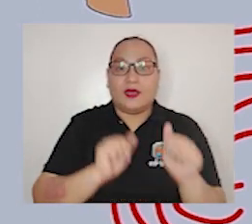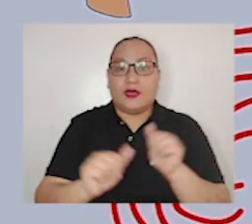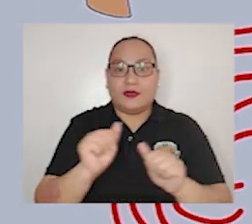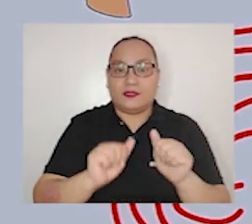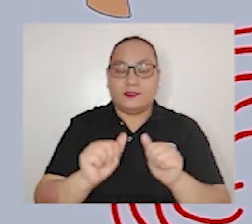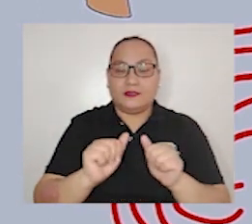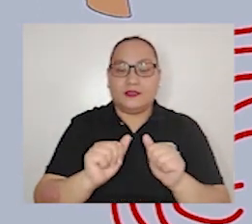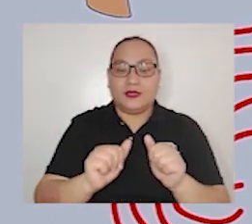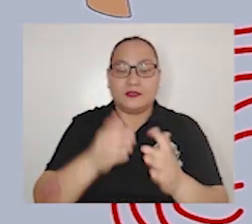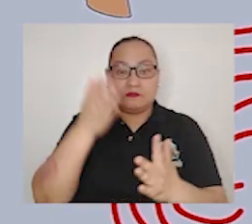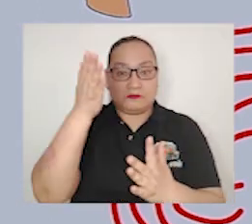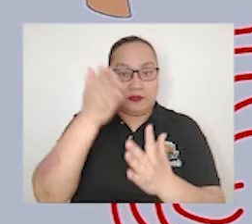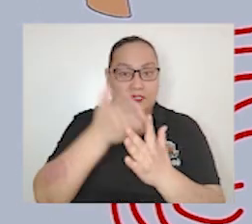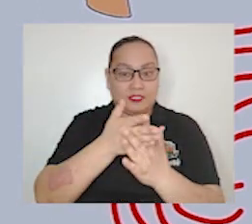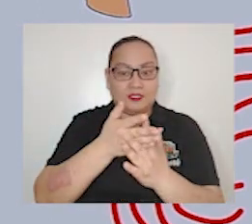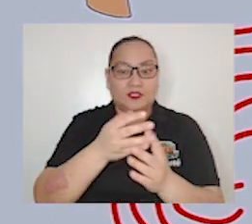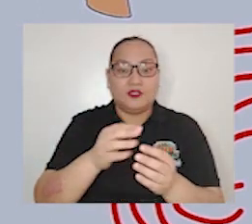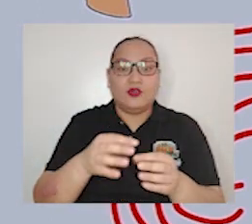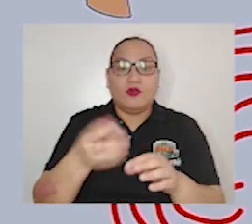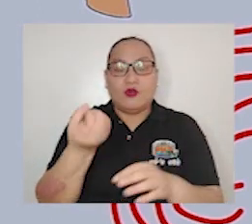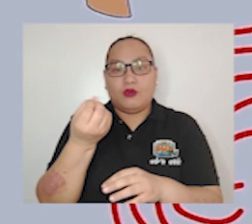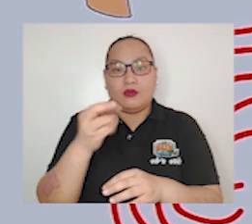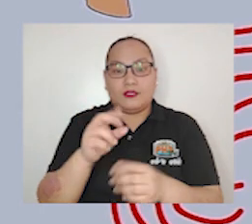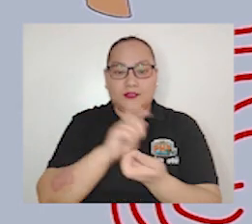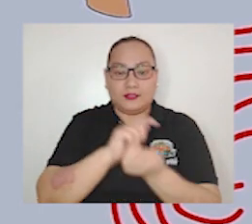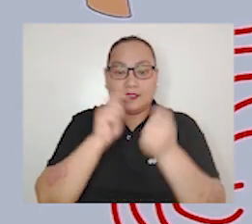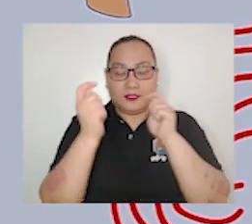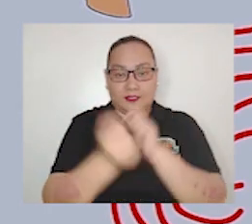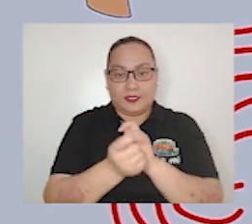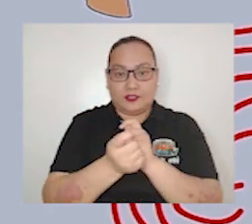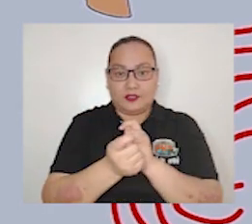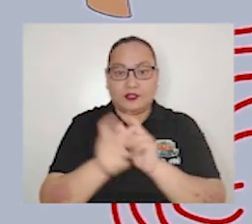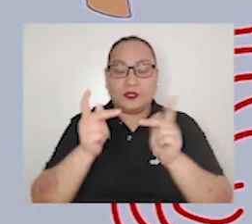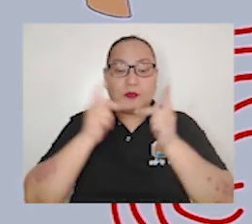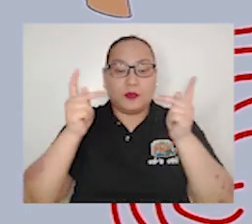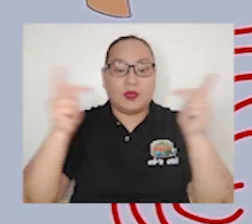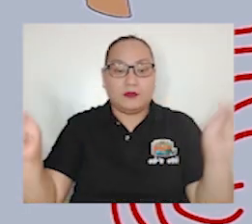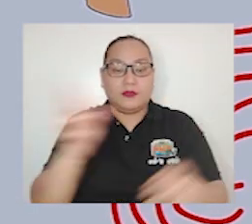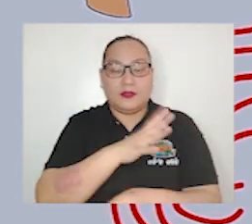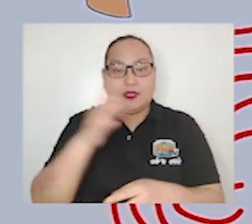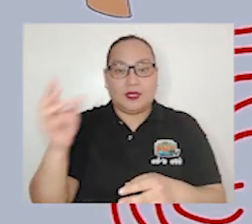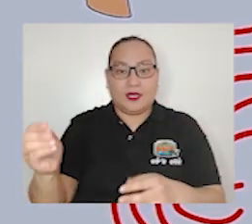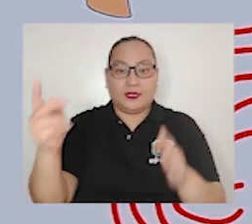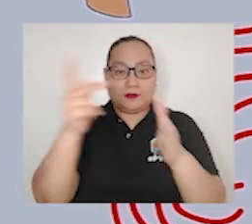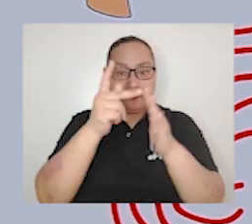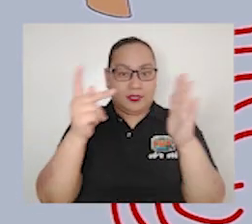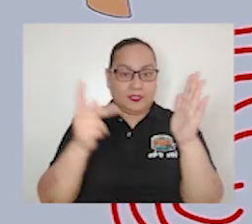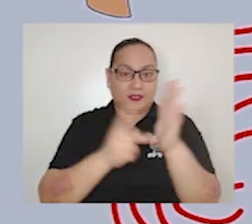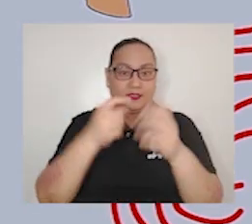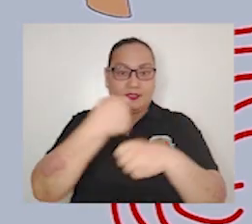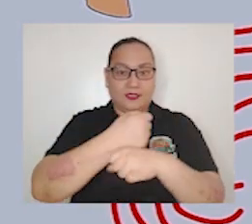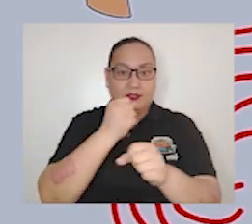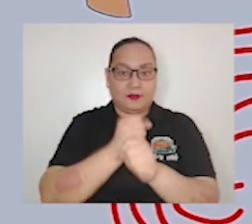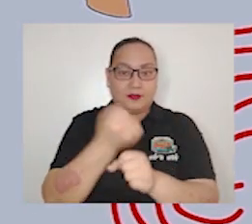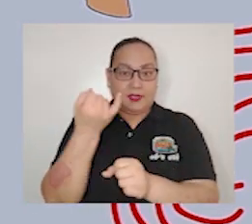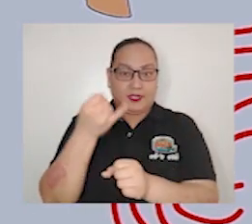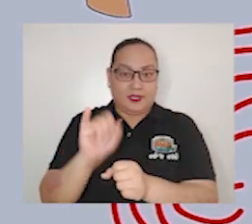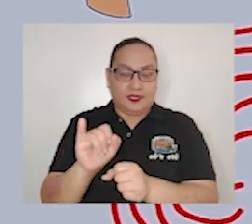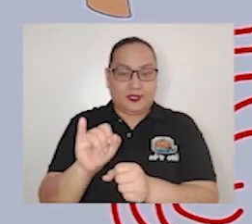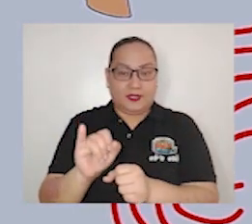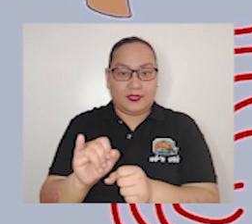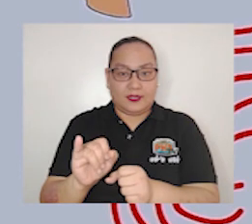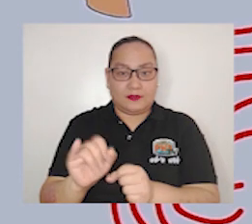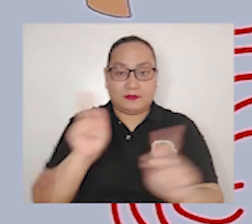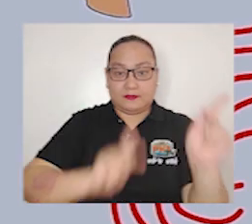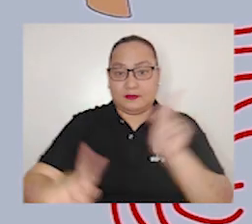translators between the public and the policy making bodies The journalists become go-between and